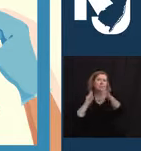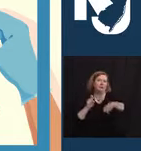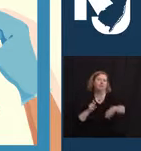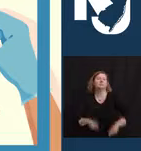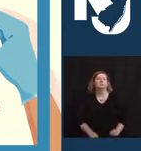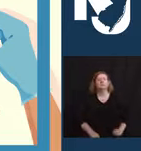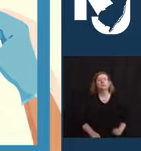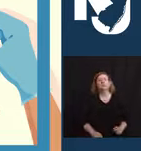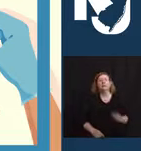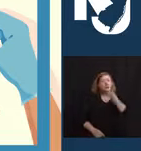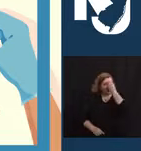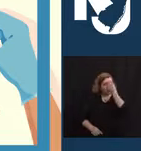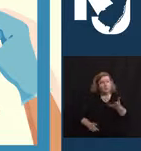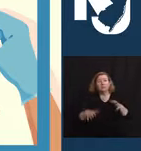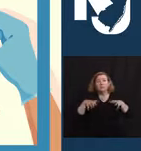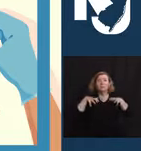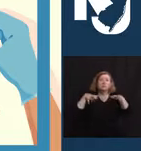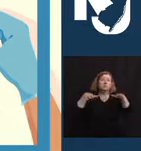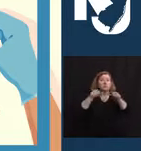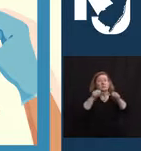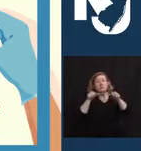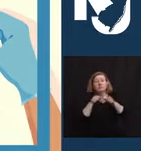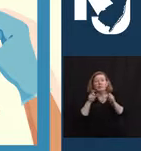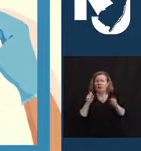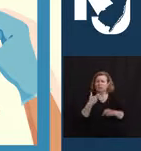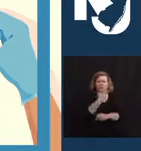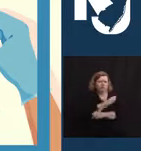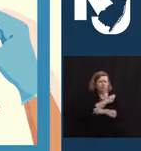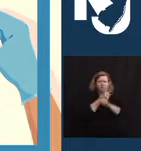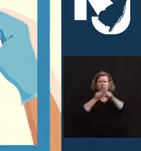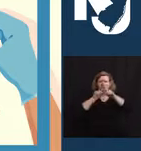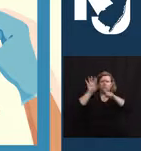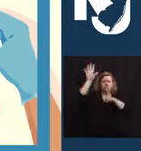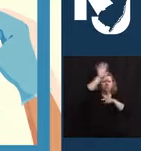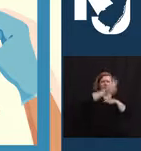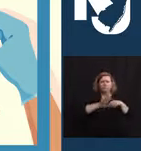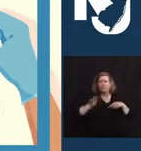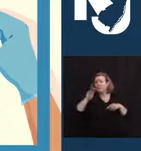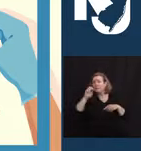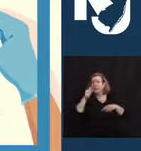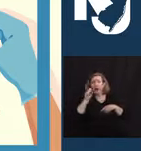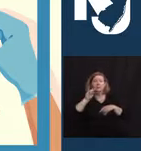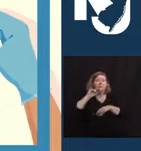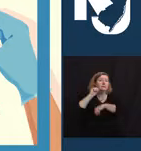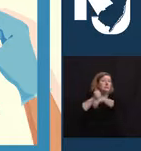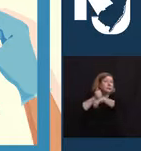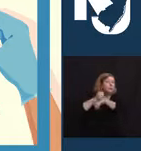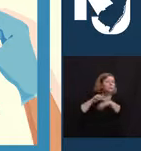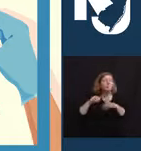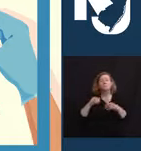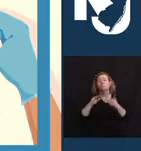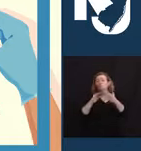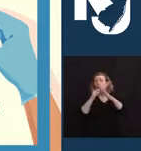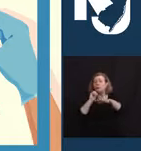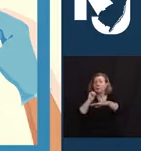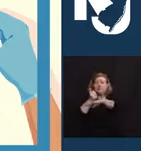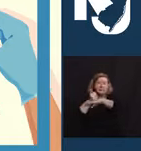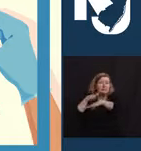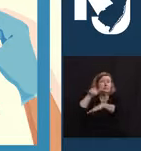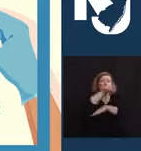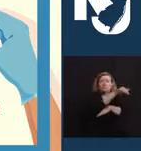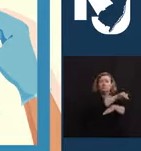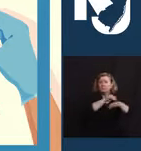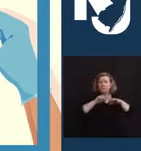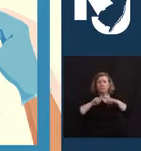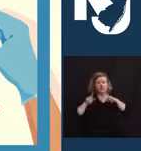vaccinated from our six mega sites to the federally operated community-based vaccination center at NJIT, to hundreds of